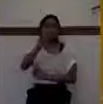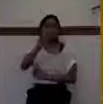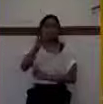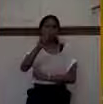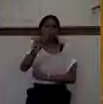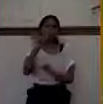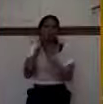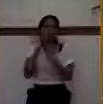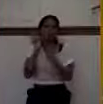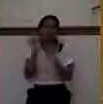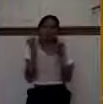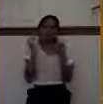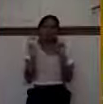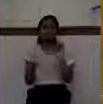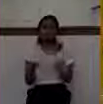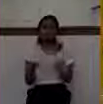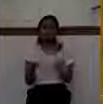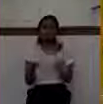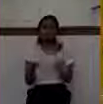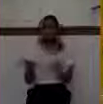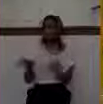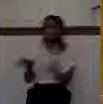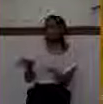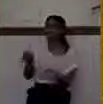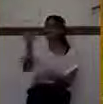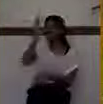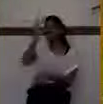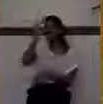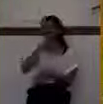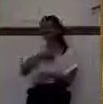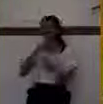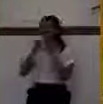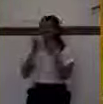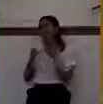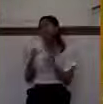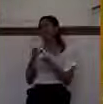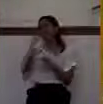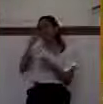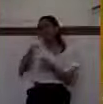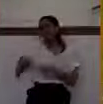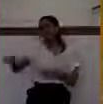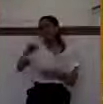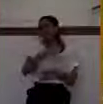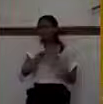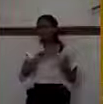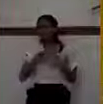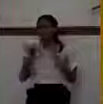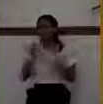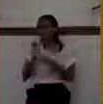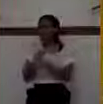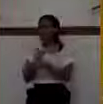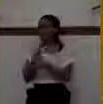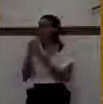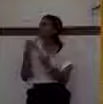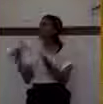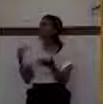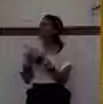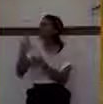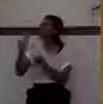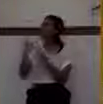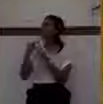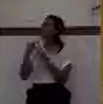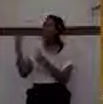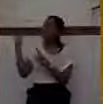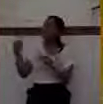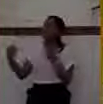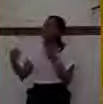Father, bless these words to hearing hearts tonight. We thank you and praise you again for how your word is constantly challenges us.